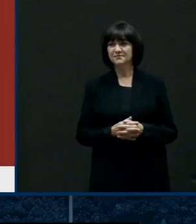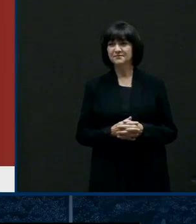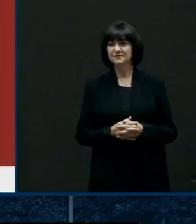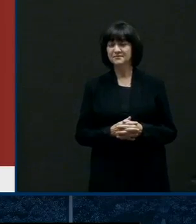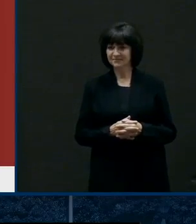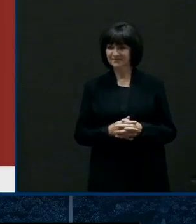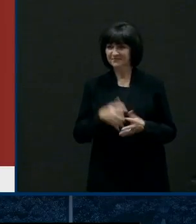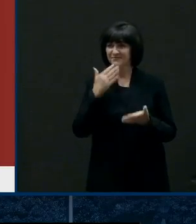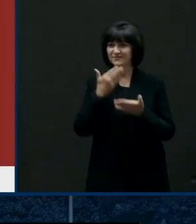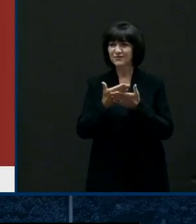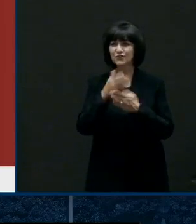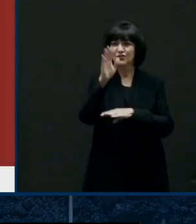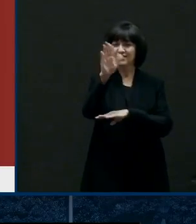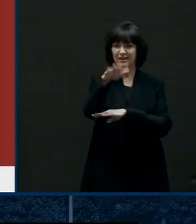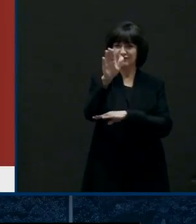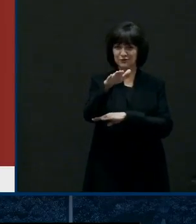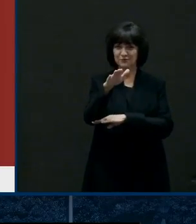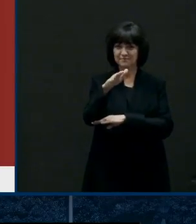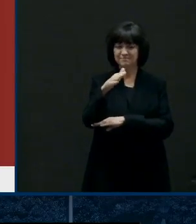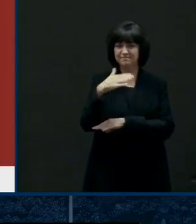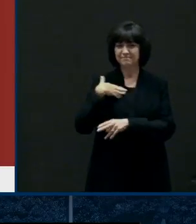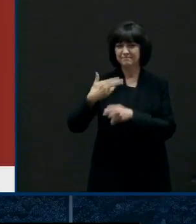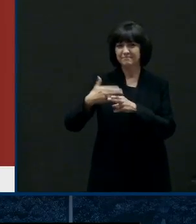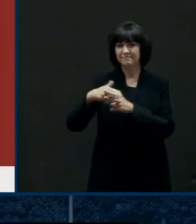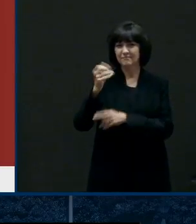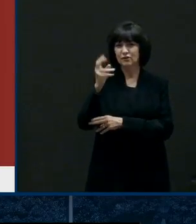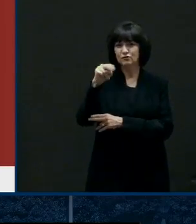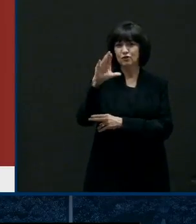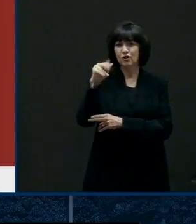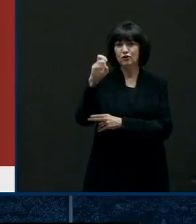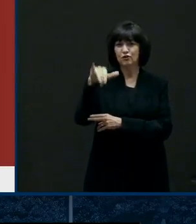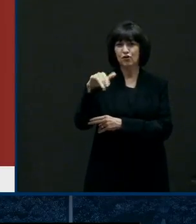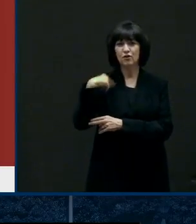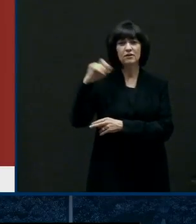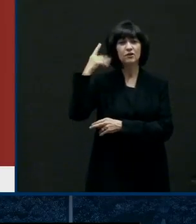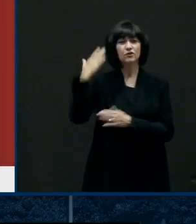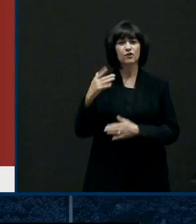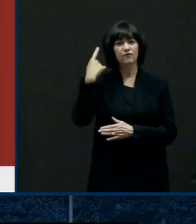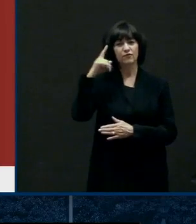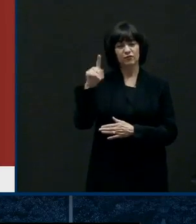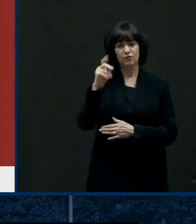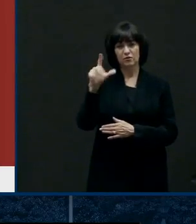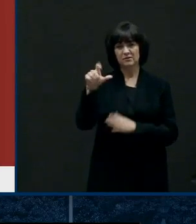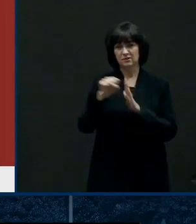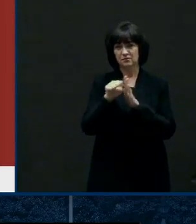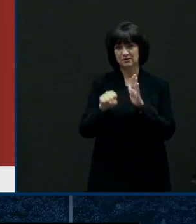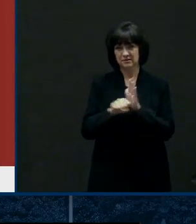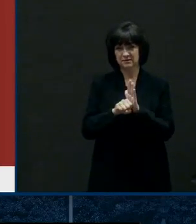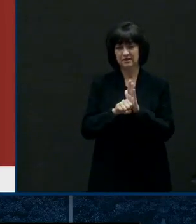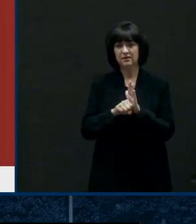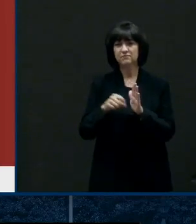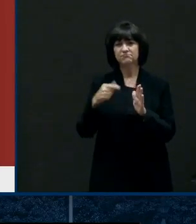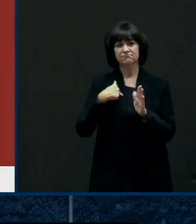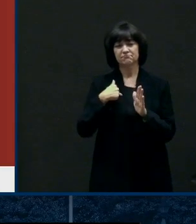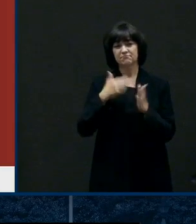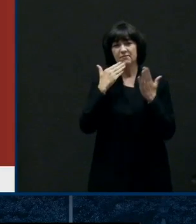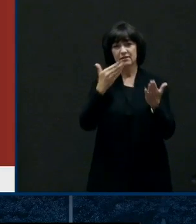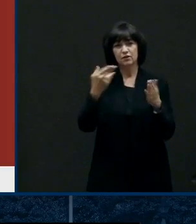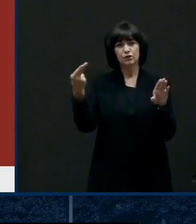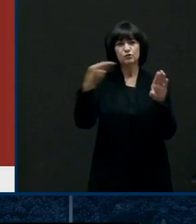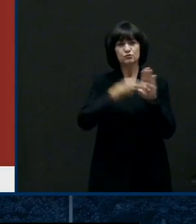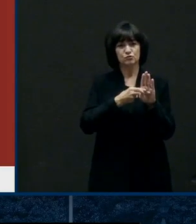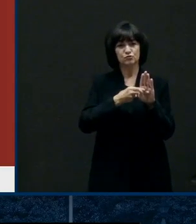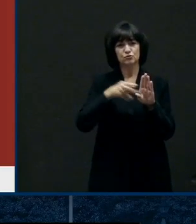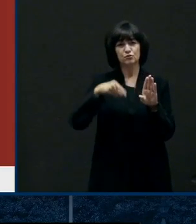Good afternoon everyone. I'm Governor John Carney. Thank you for joining us for our weekly press conference on Delaware's response to COVID